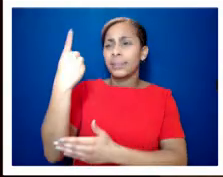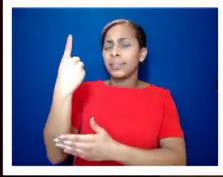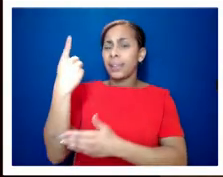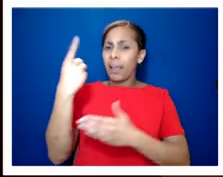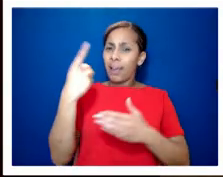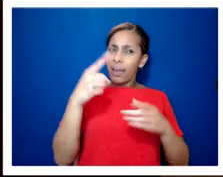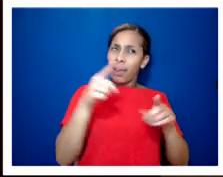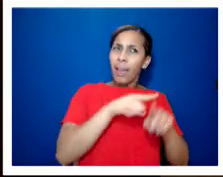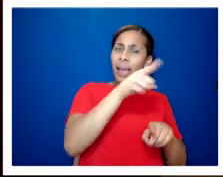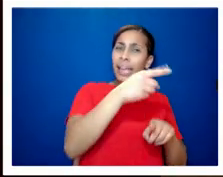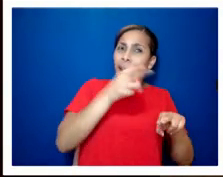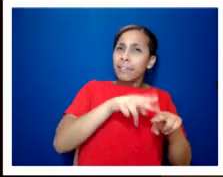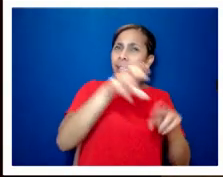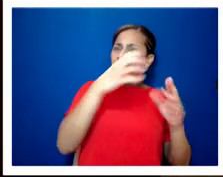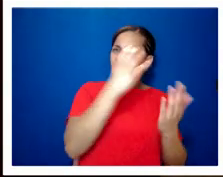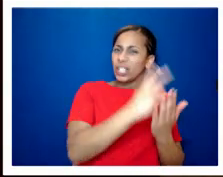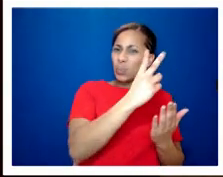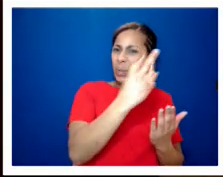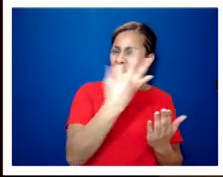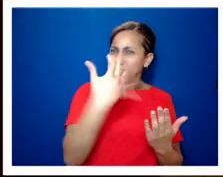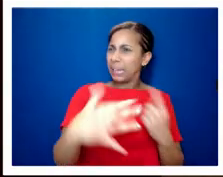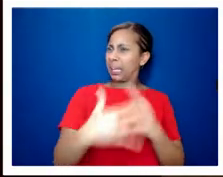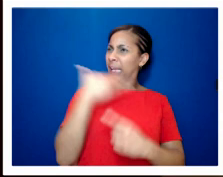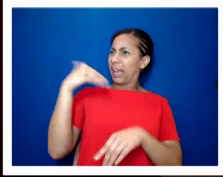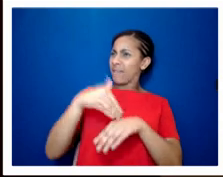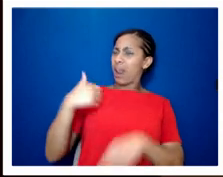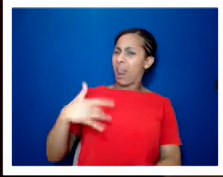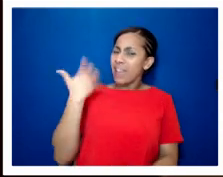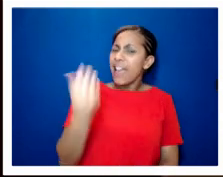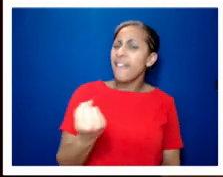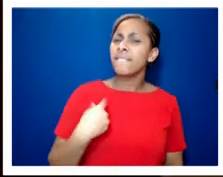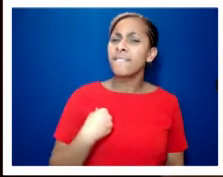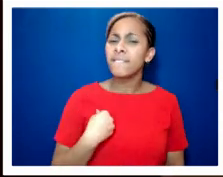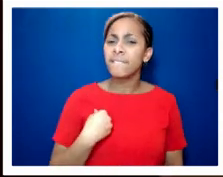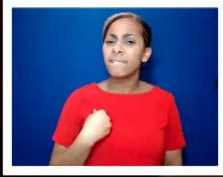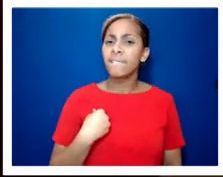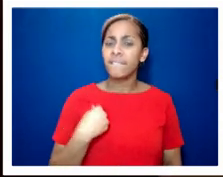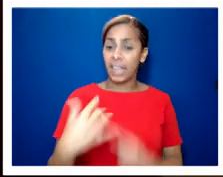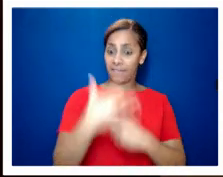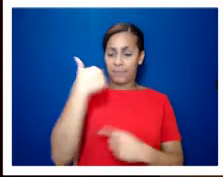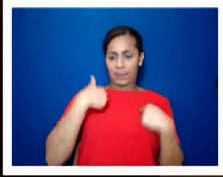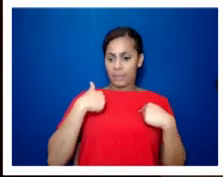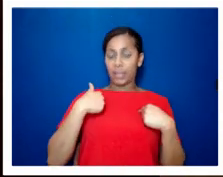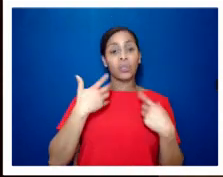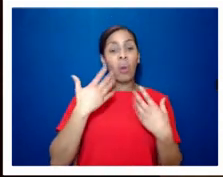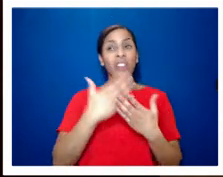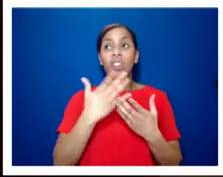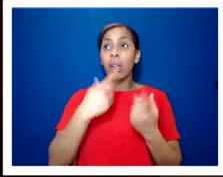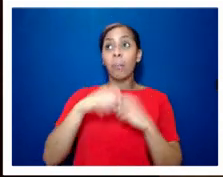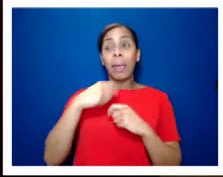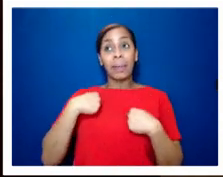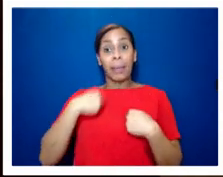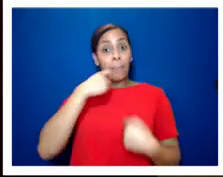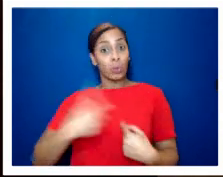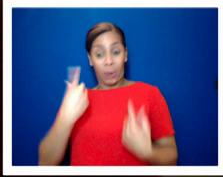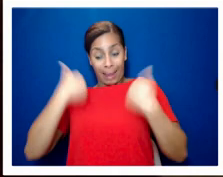intersected with my life at various points um and to an extent made me the person i am in a way i think i might have been maybe a different person